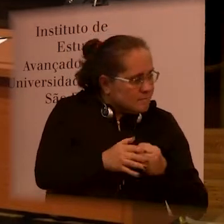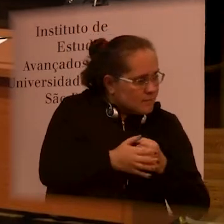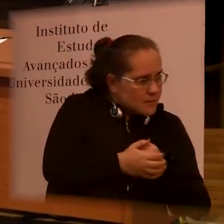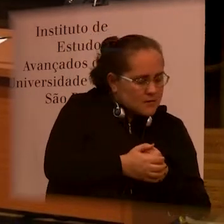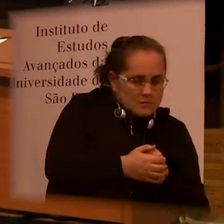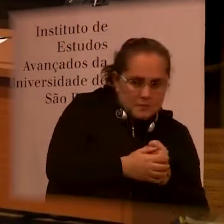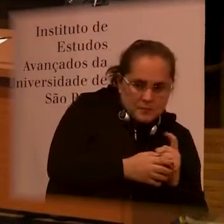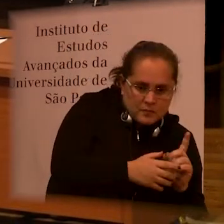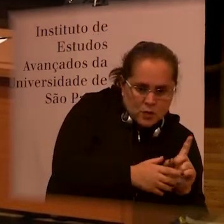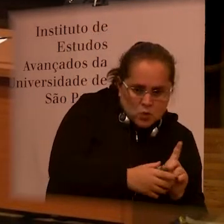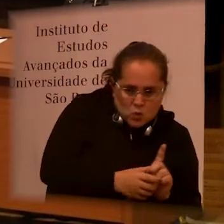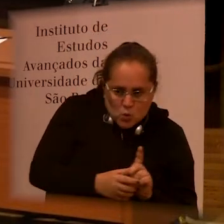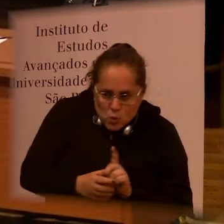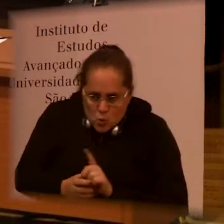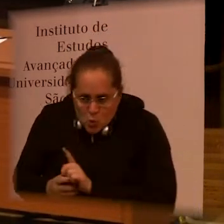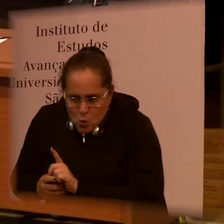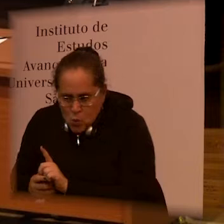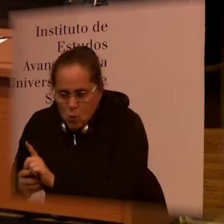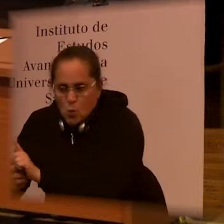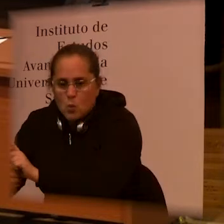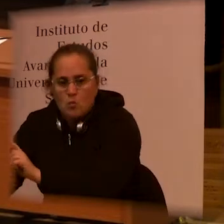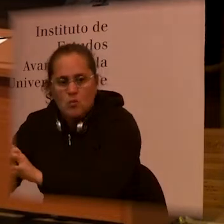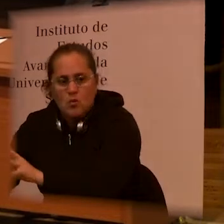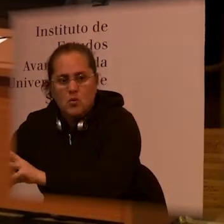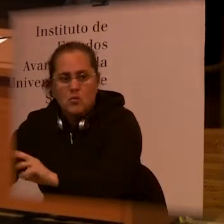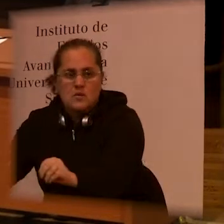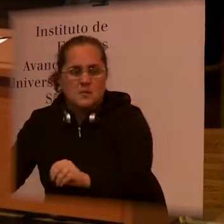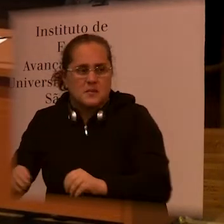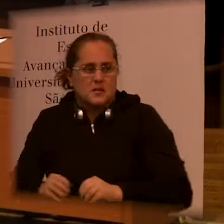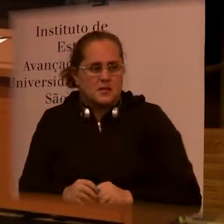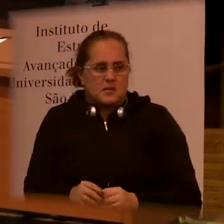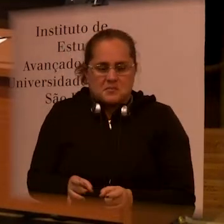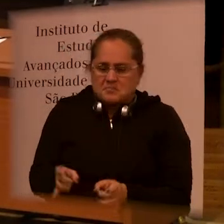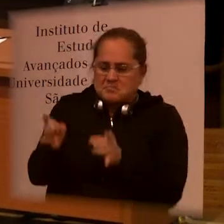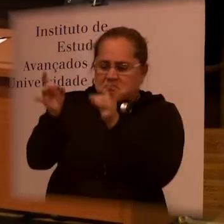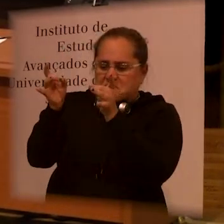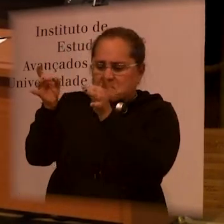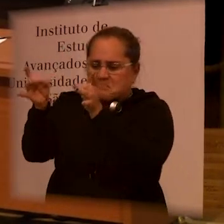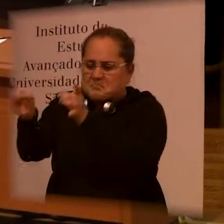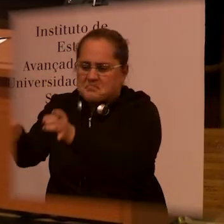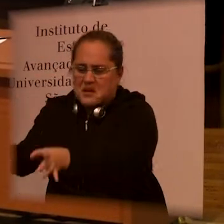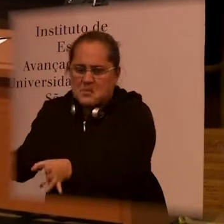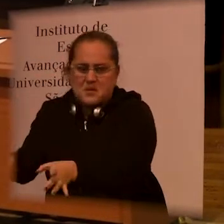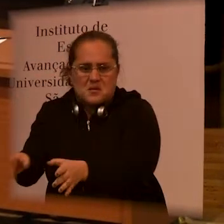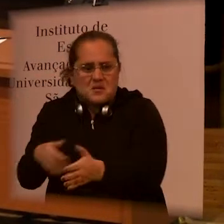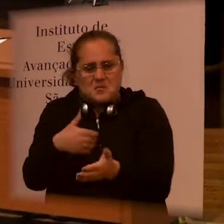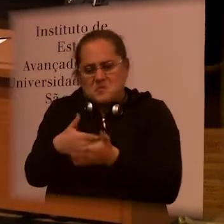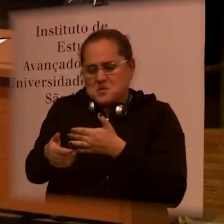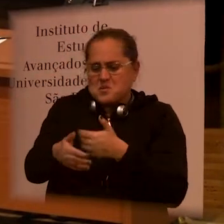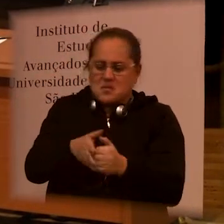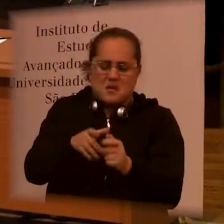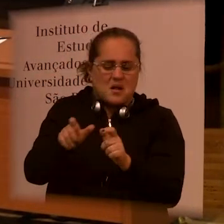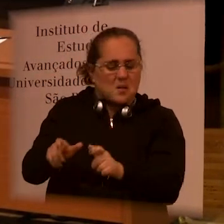Sometimes an agent co-opts that child, and then the child is abandoned somewhere.